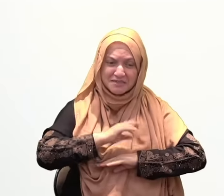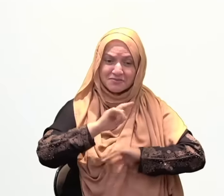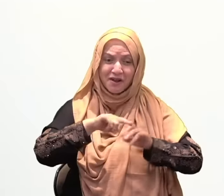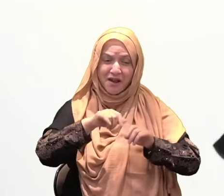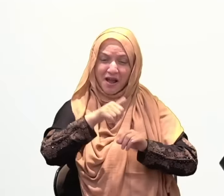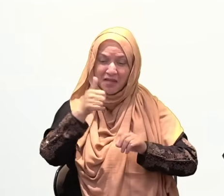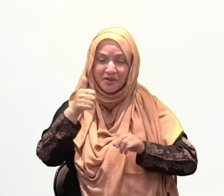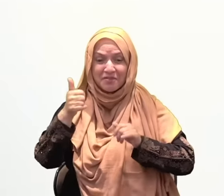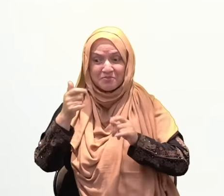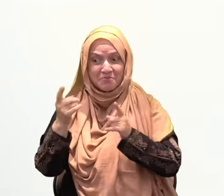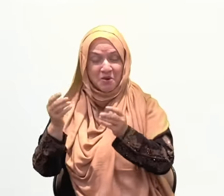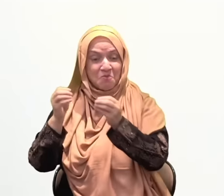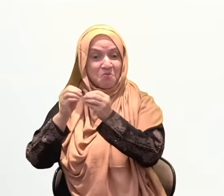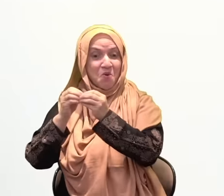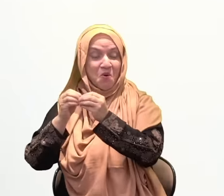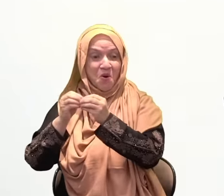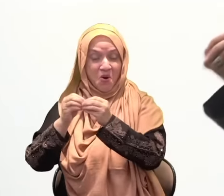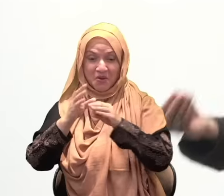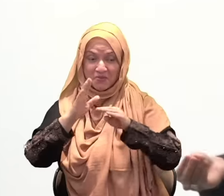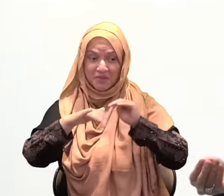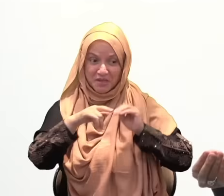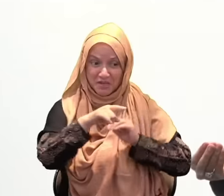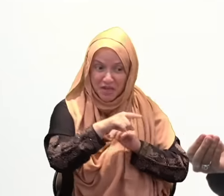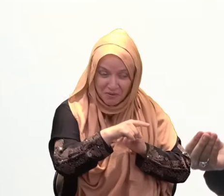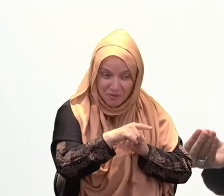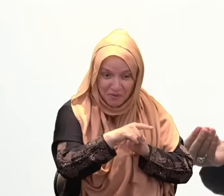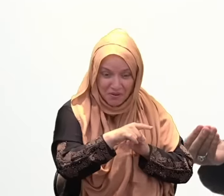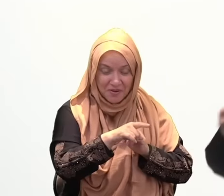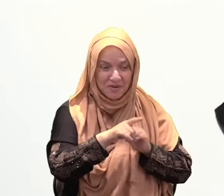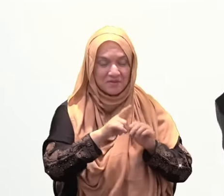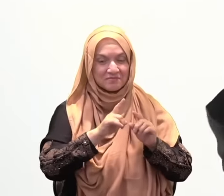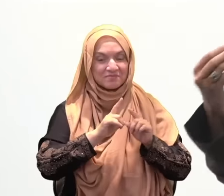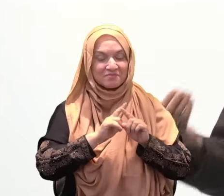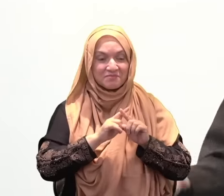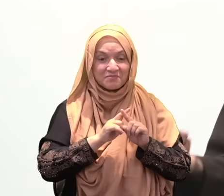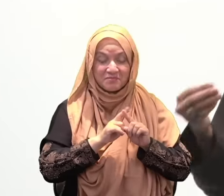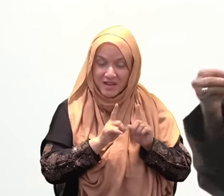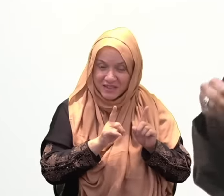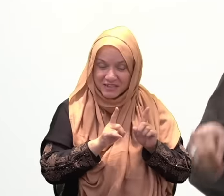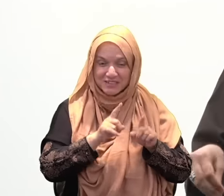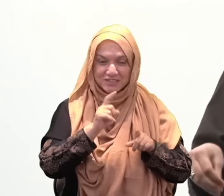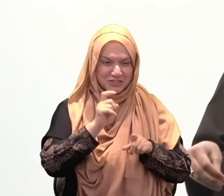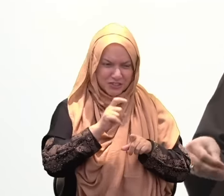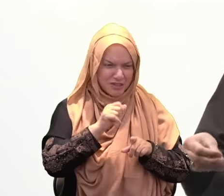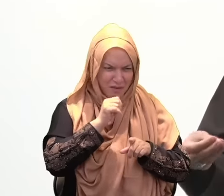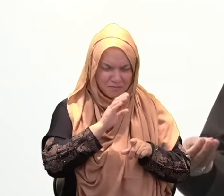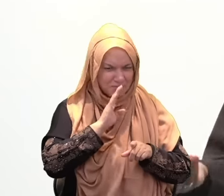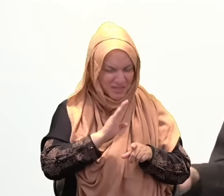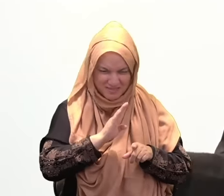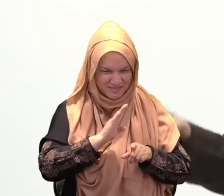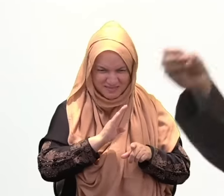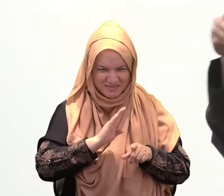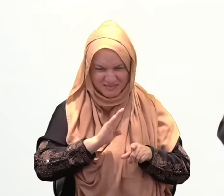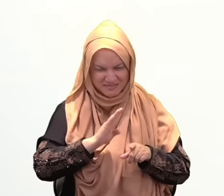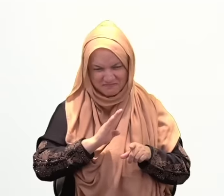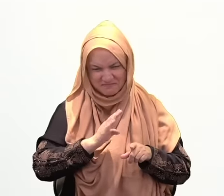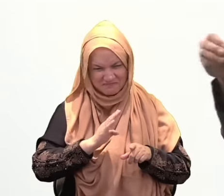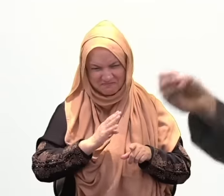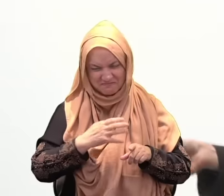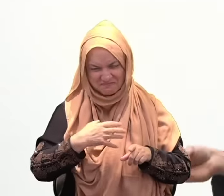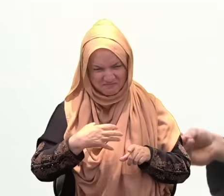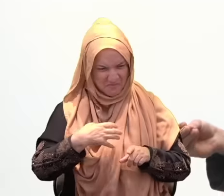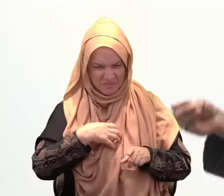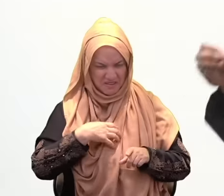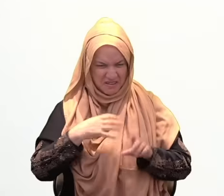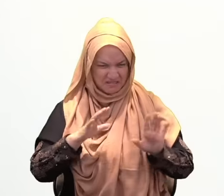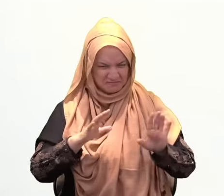self-talk. This speaks to how we interact with our families. This speaks to how we interact with our communities. This speaks to optimism